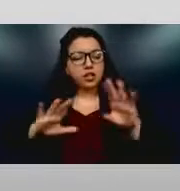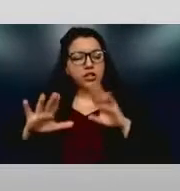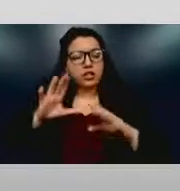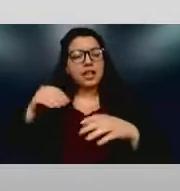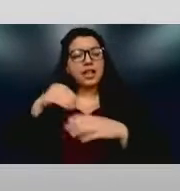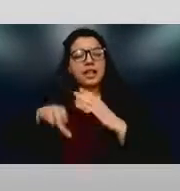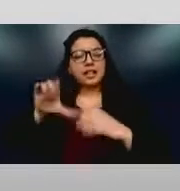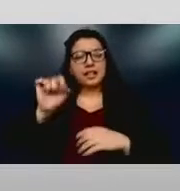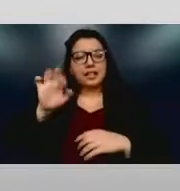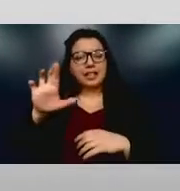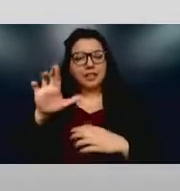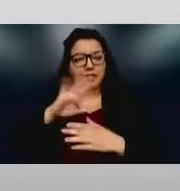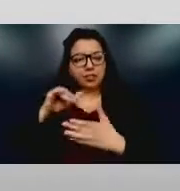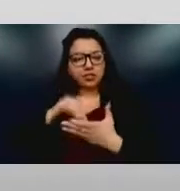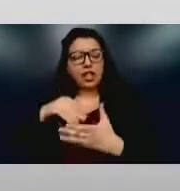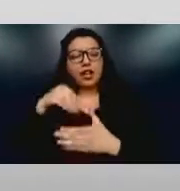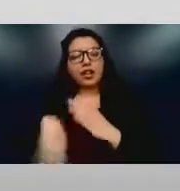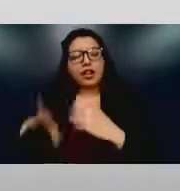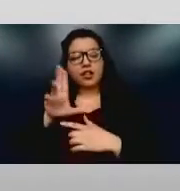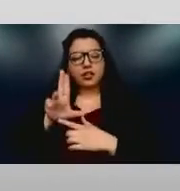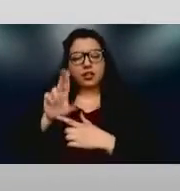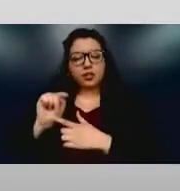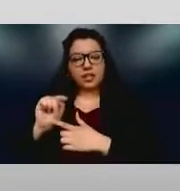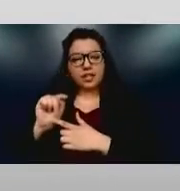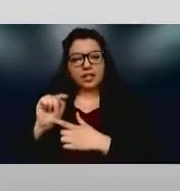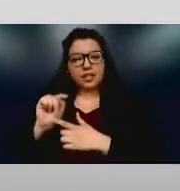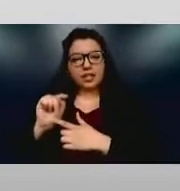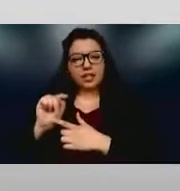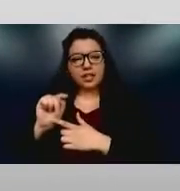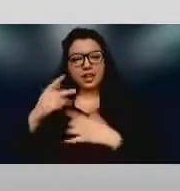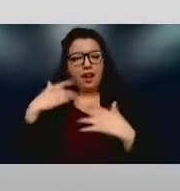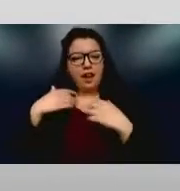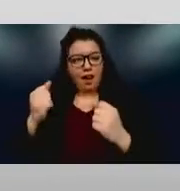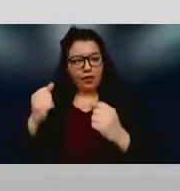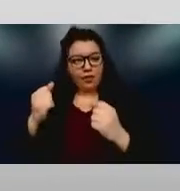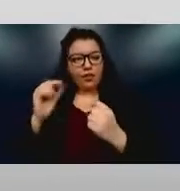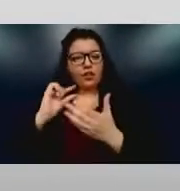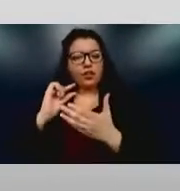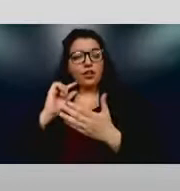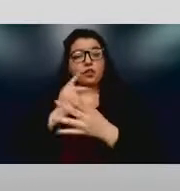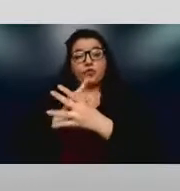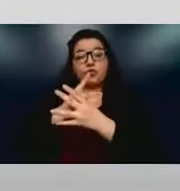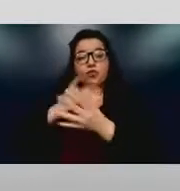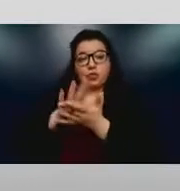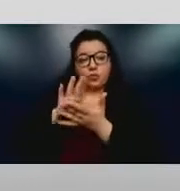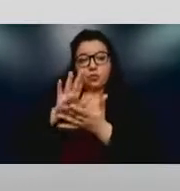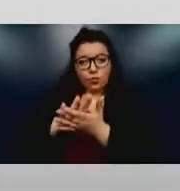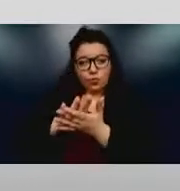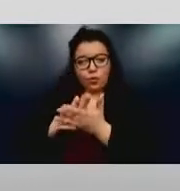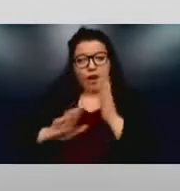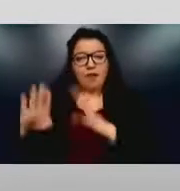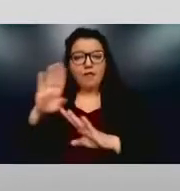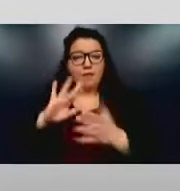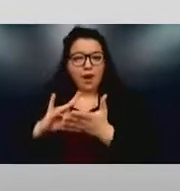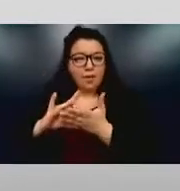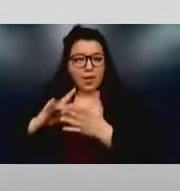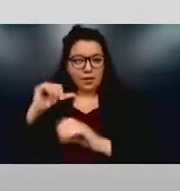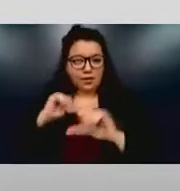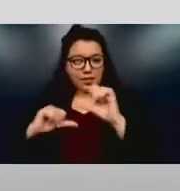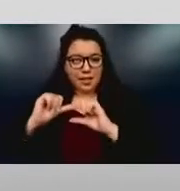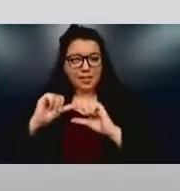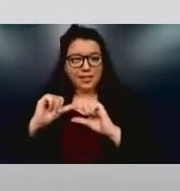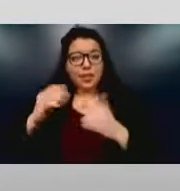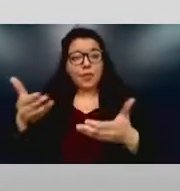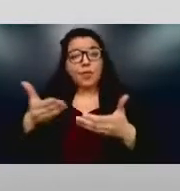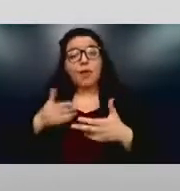in the UT Health Graduate School of Biomedical Science. So welcome, Kate, Alexis, and